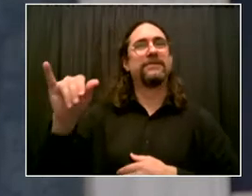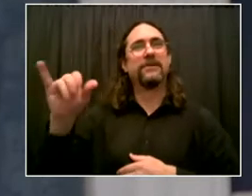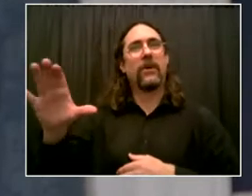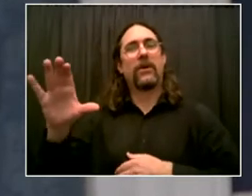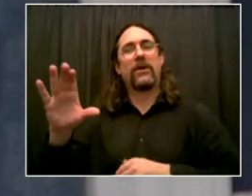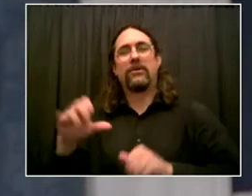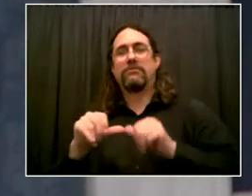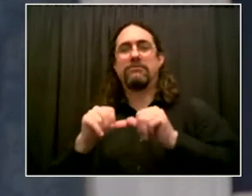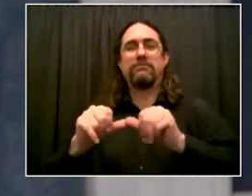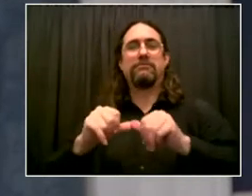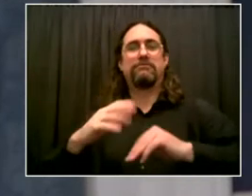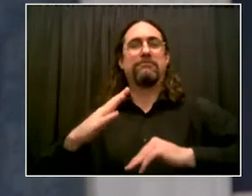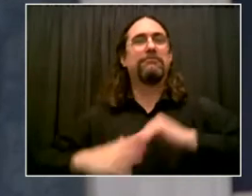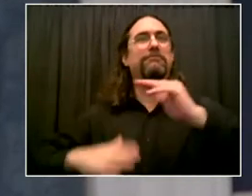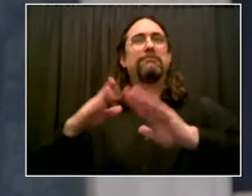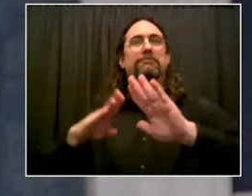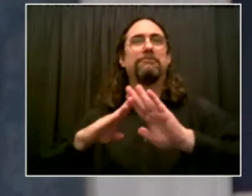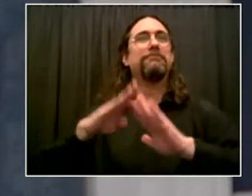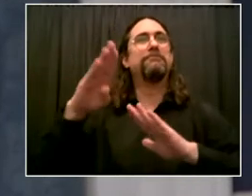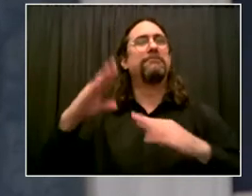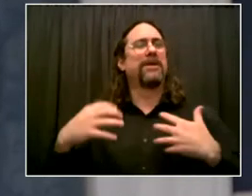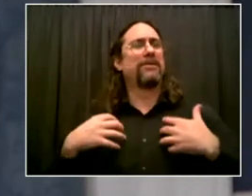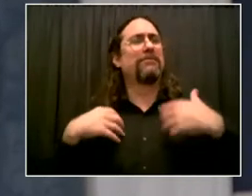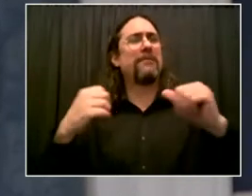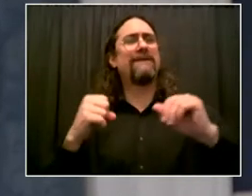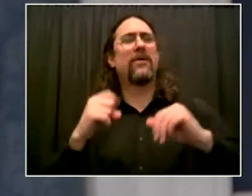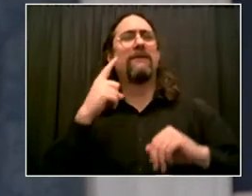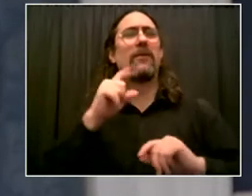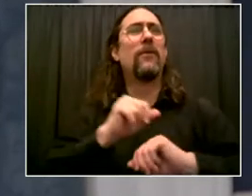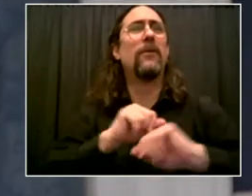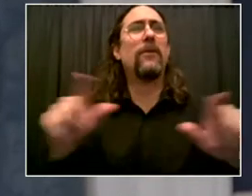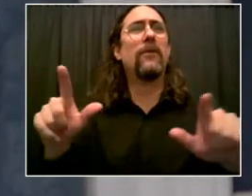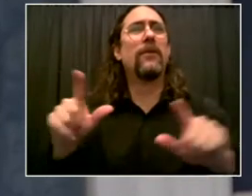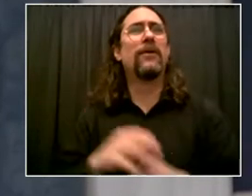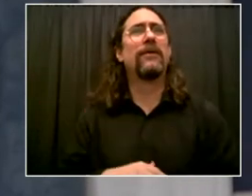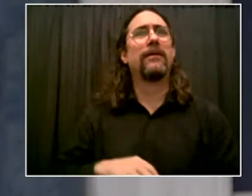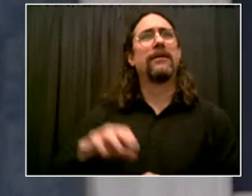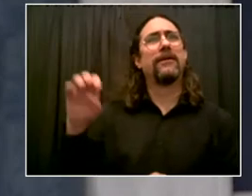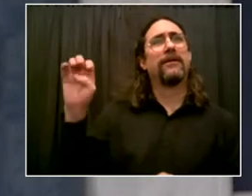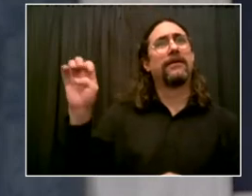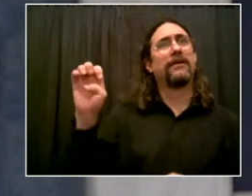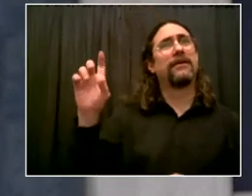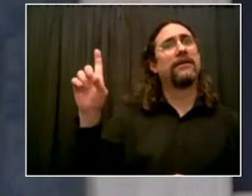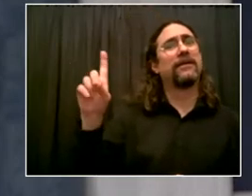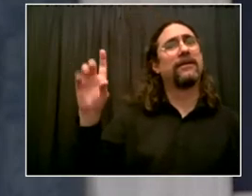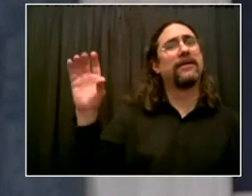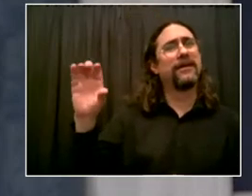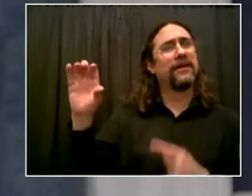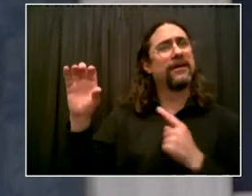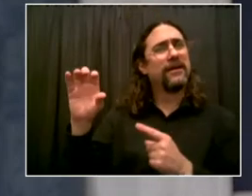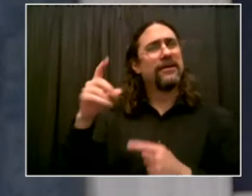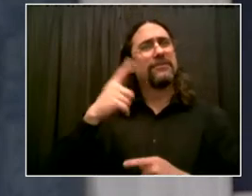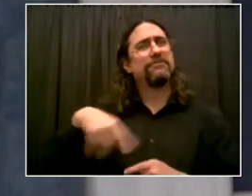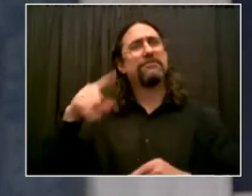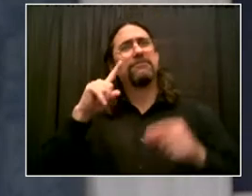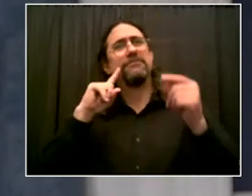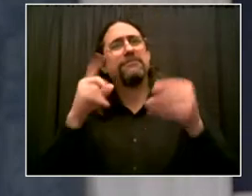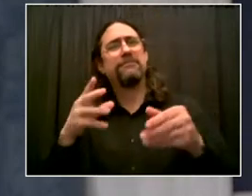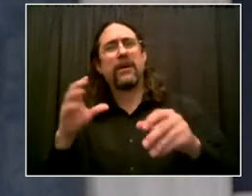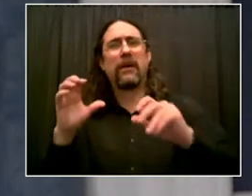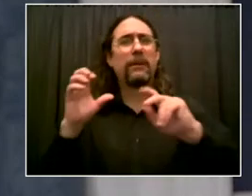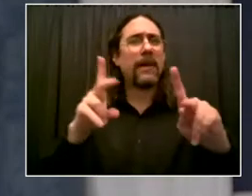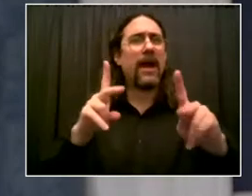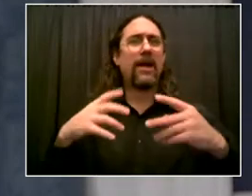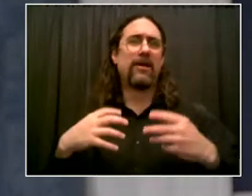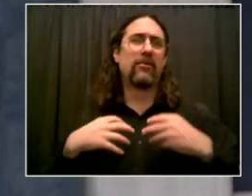back, back to the lively city that we all love, and back better than before. We spent most of the last 14